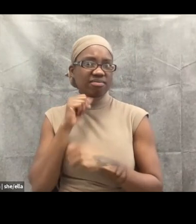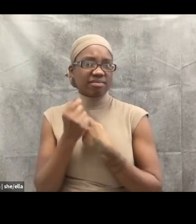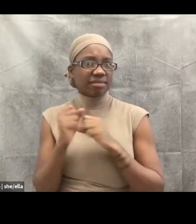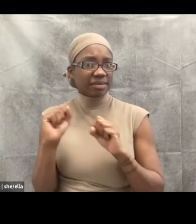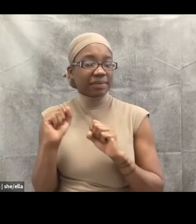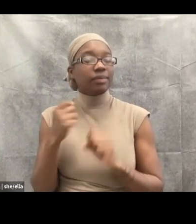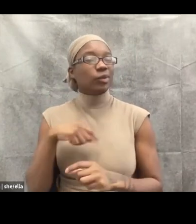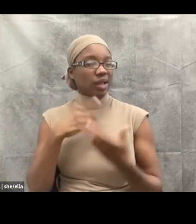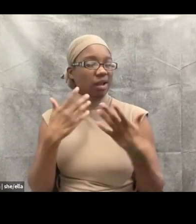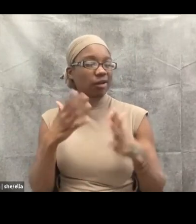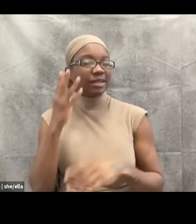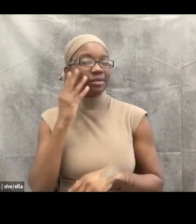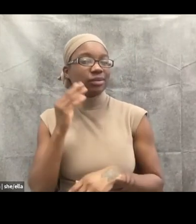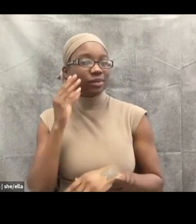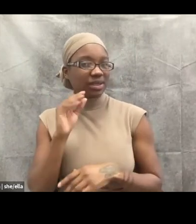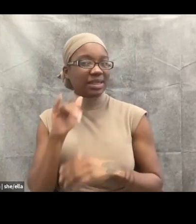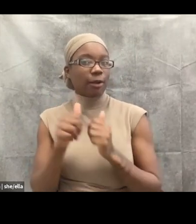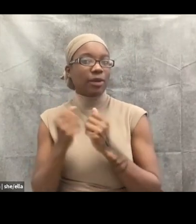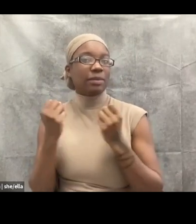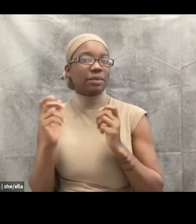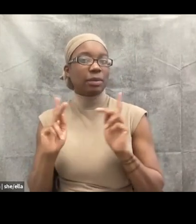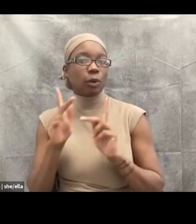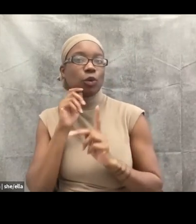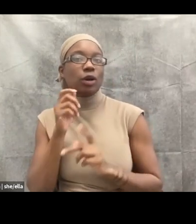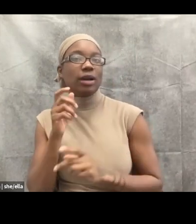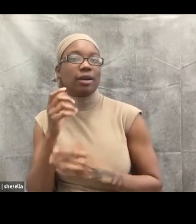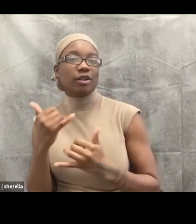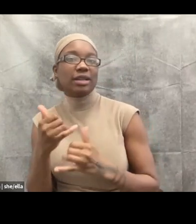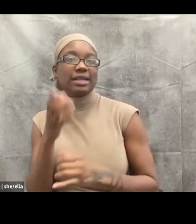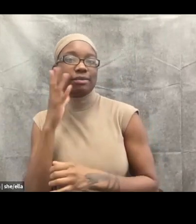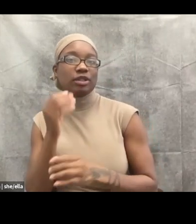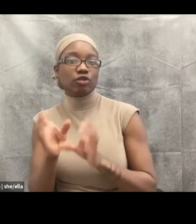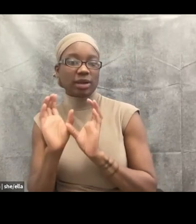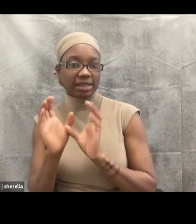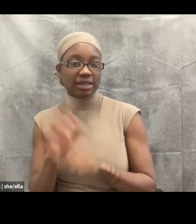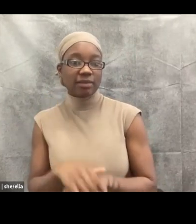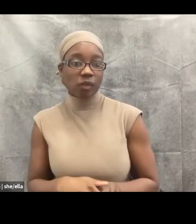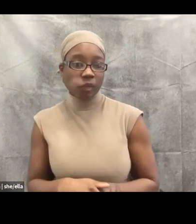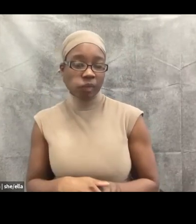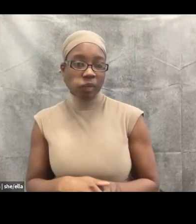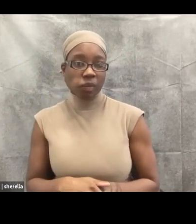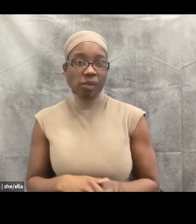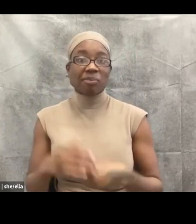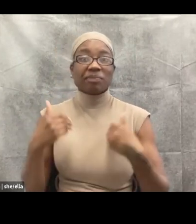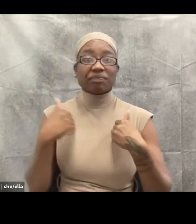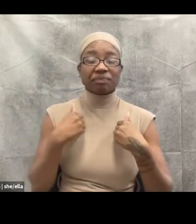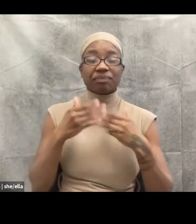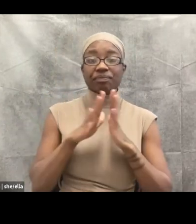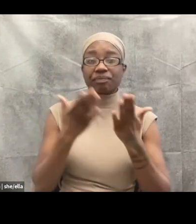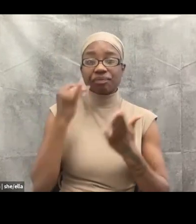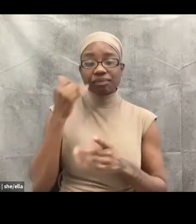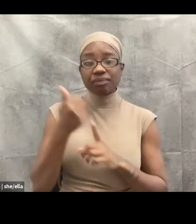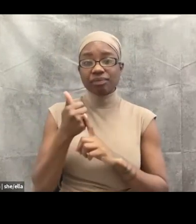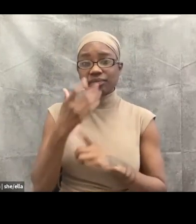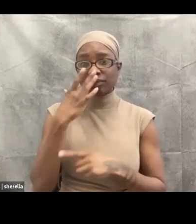Um, and you can read more about some of this stuff if you're interested. There's a book called Suicide, Foucault History and Truth by